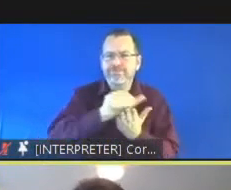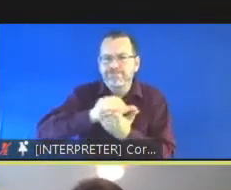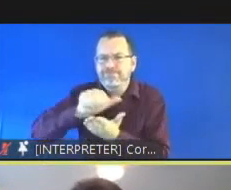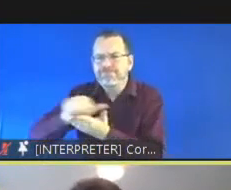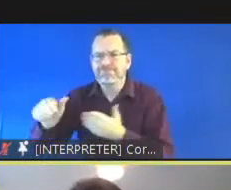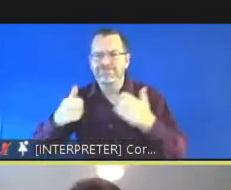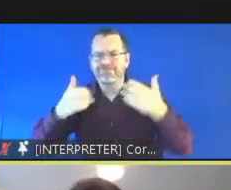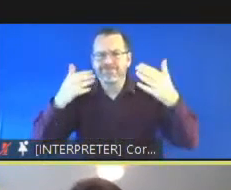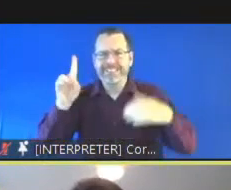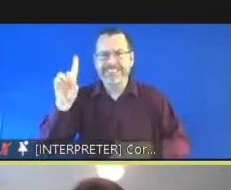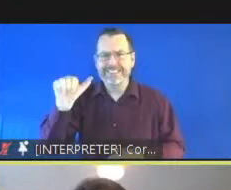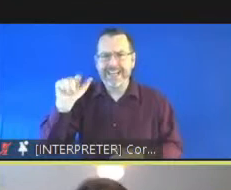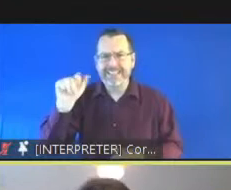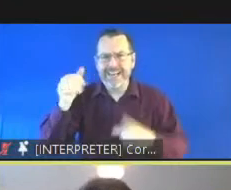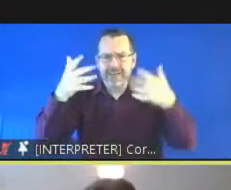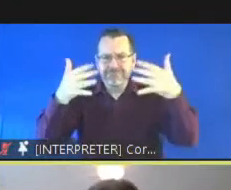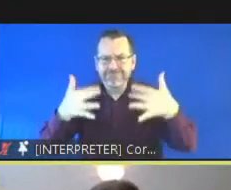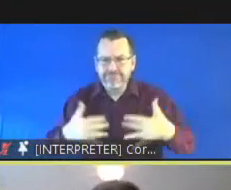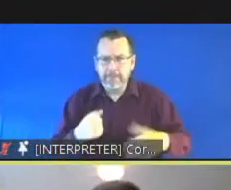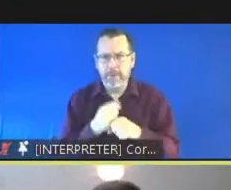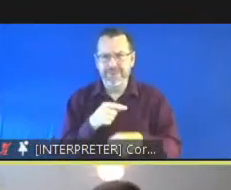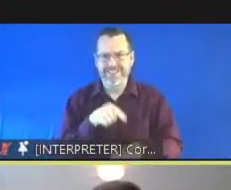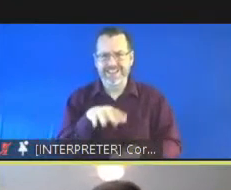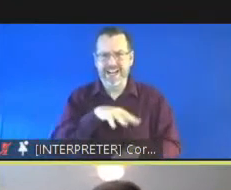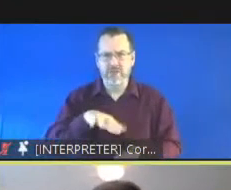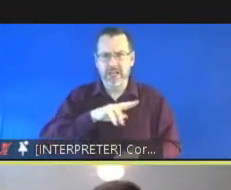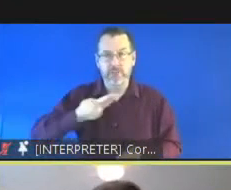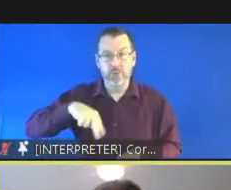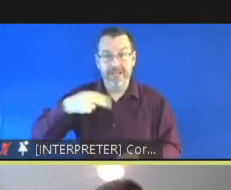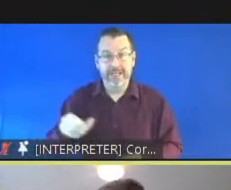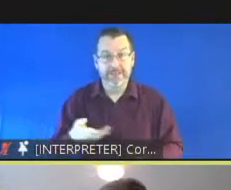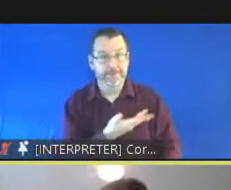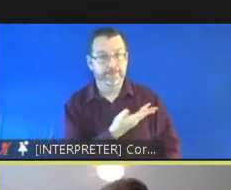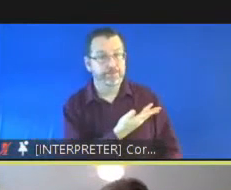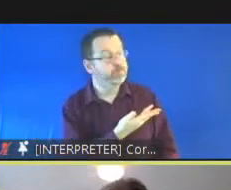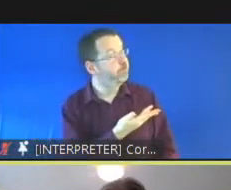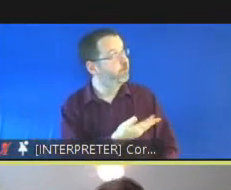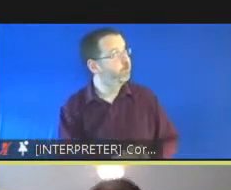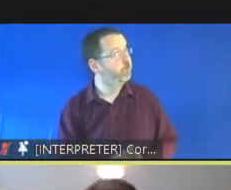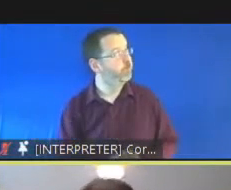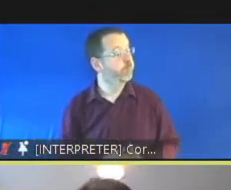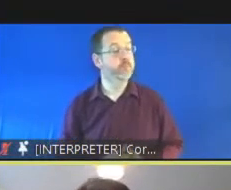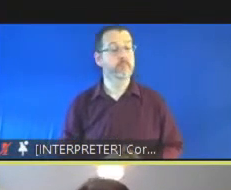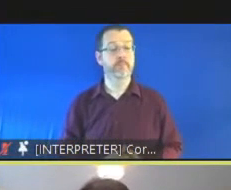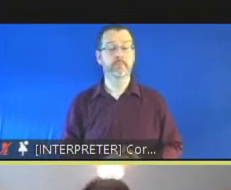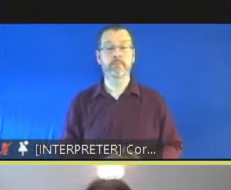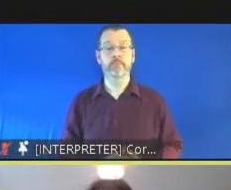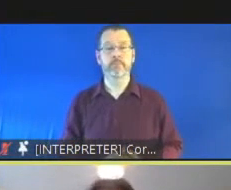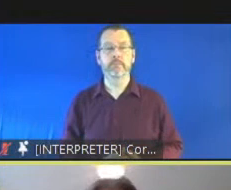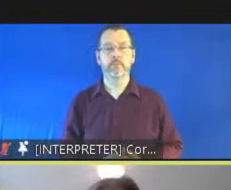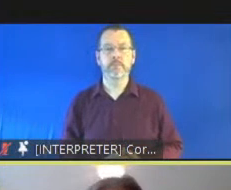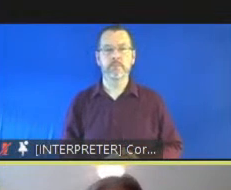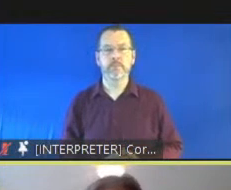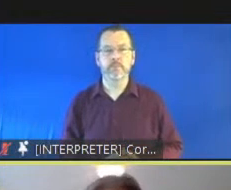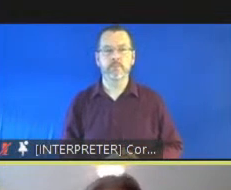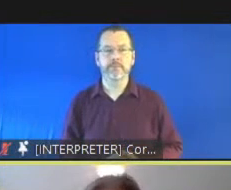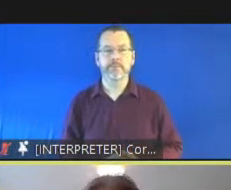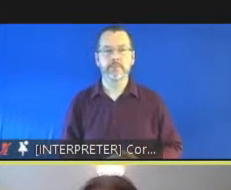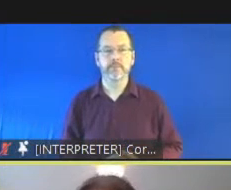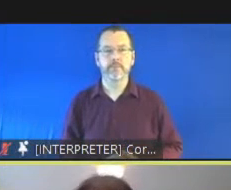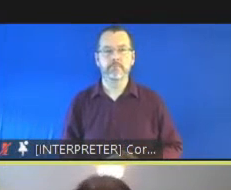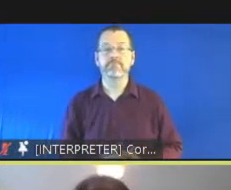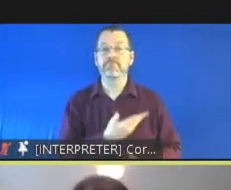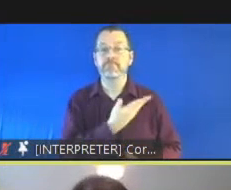exist internationally on this issue the next slide please so here we have i think